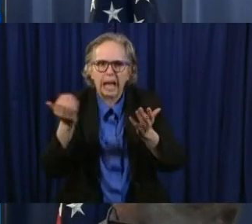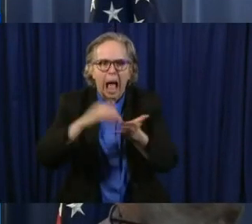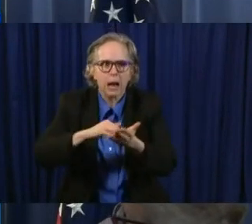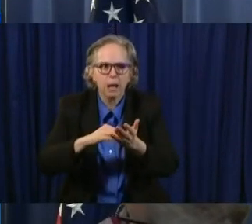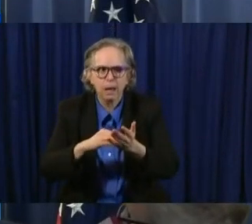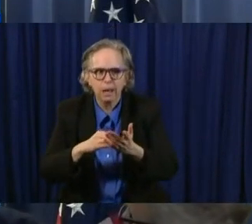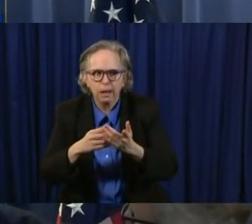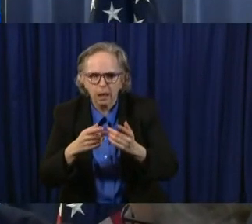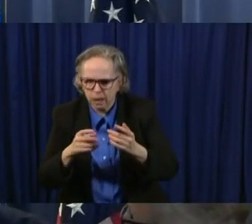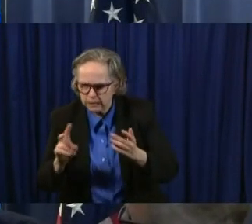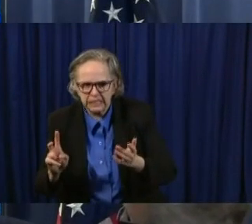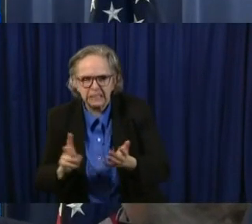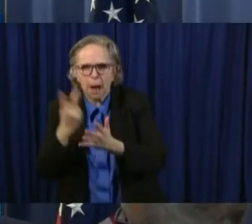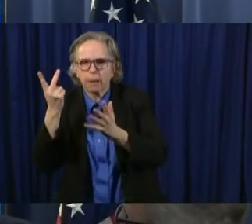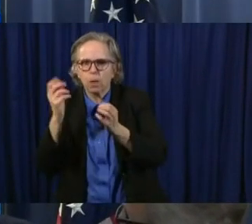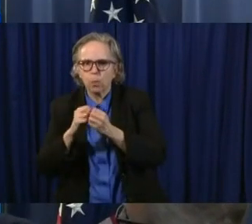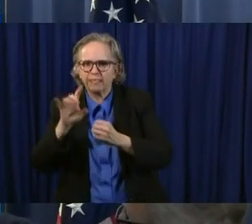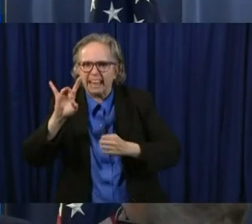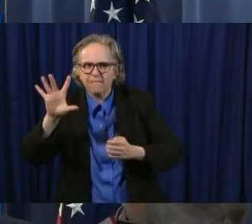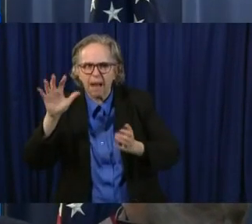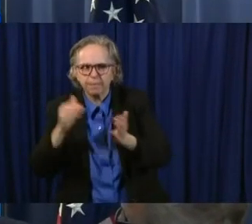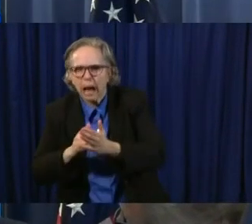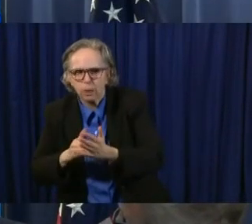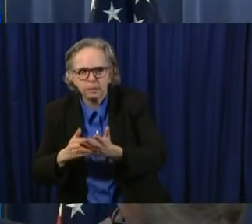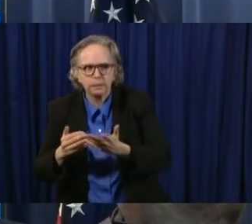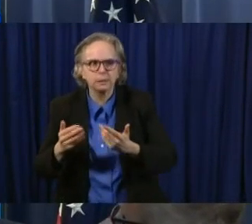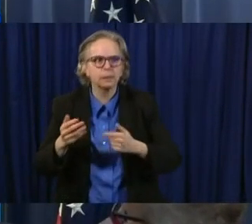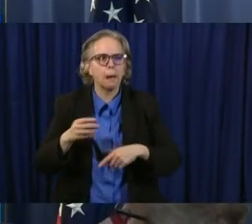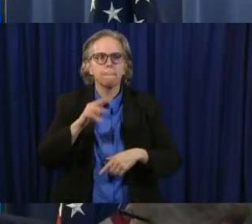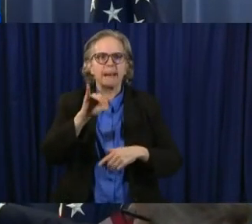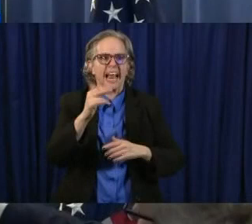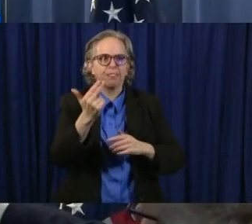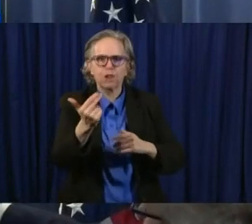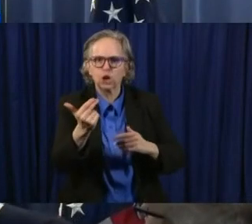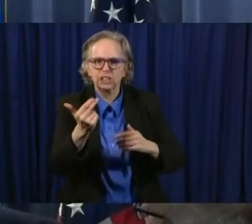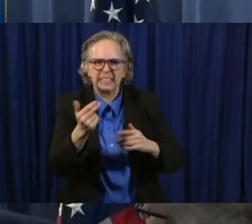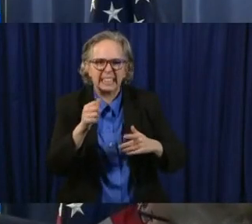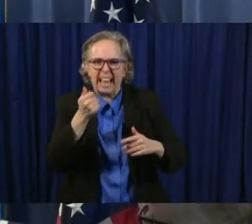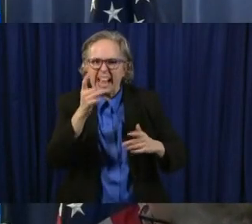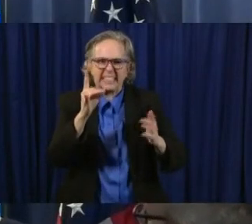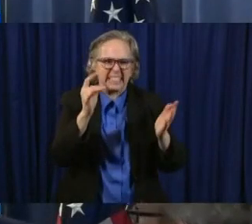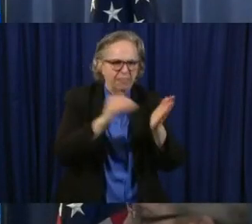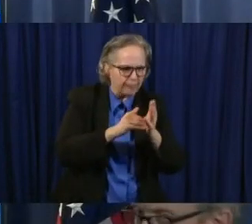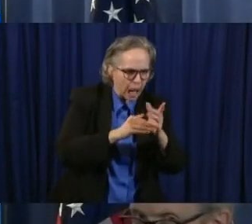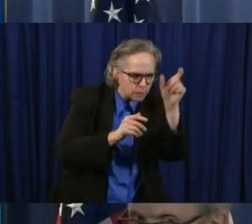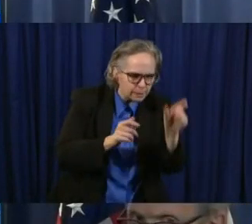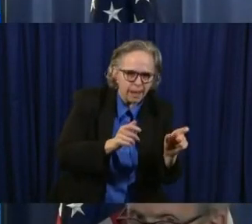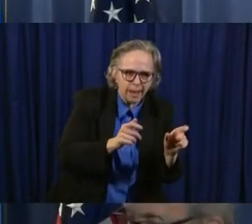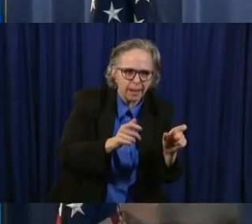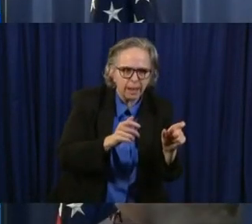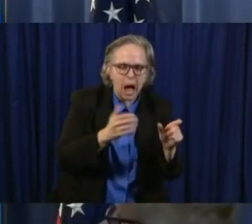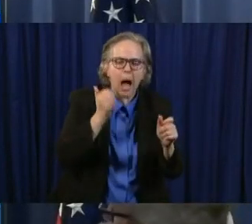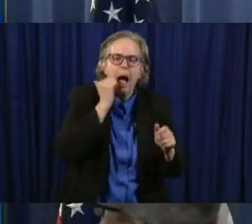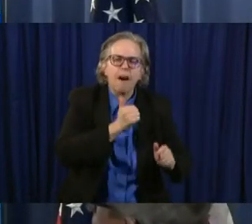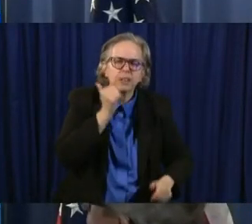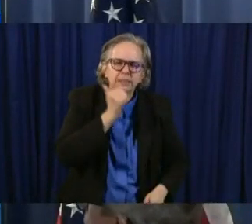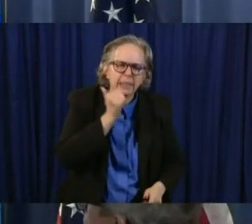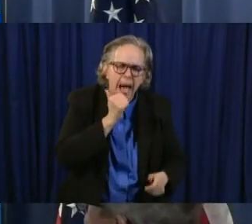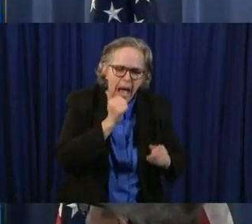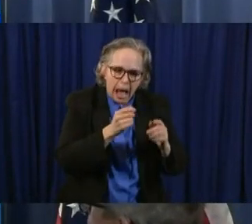That's the weekly total. We go to May 13th, we're up to 18, 18,000 per day. These are per day now.